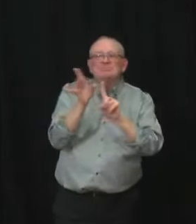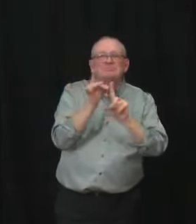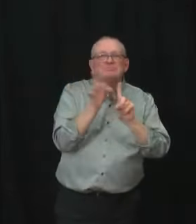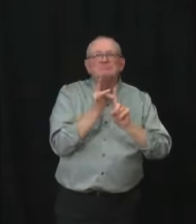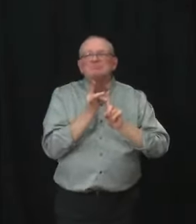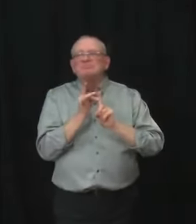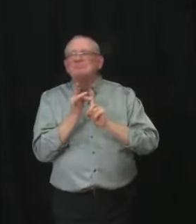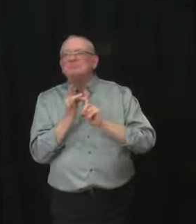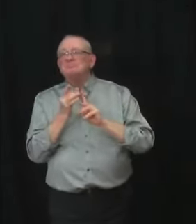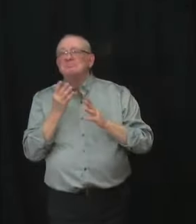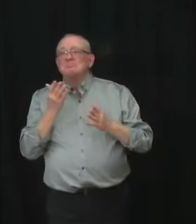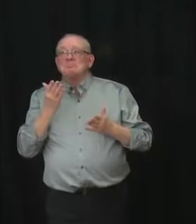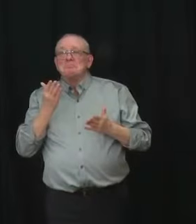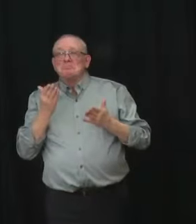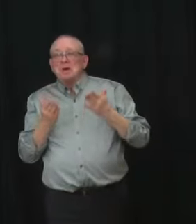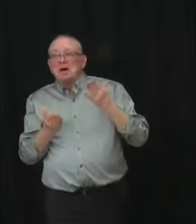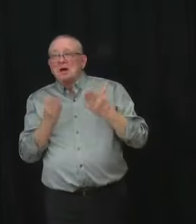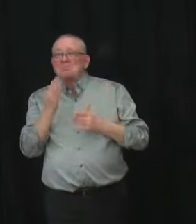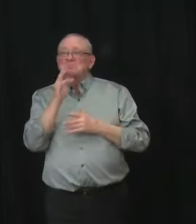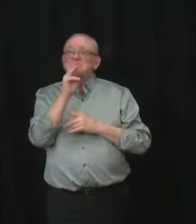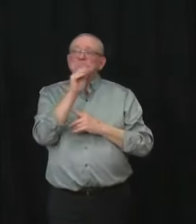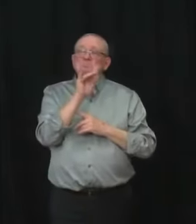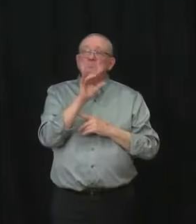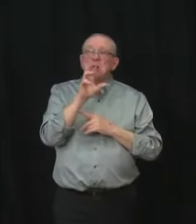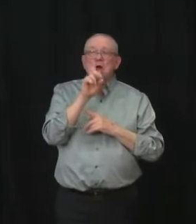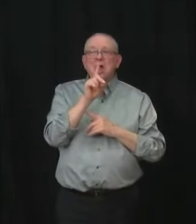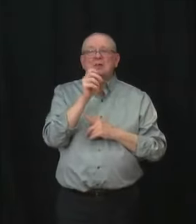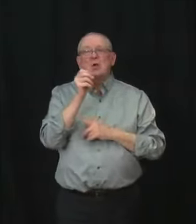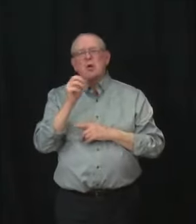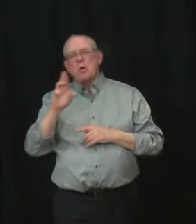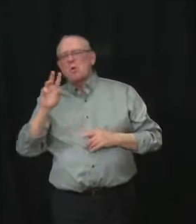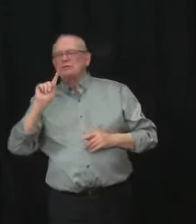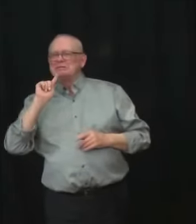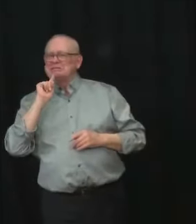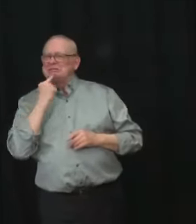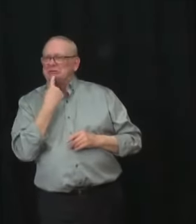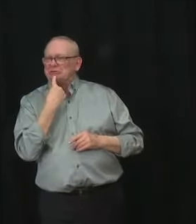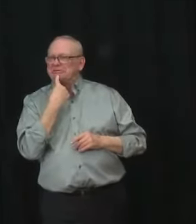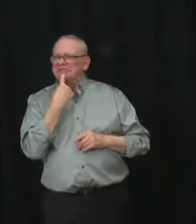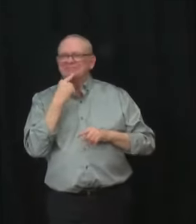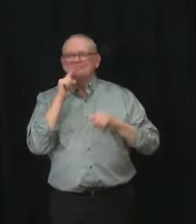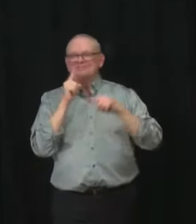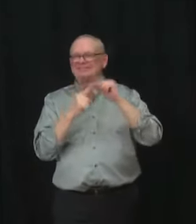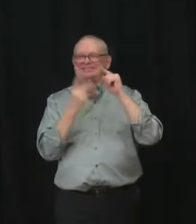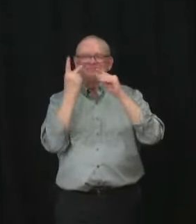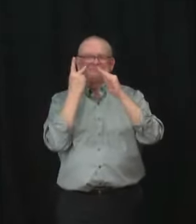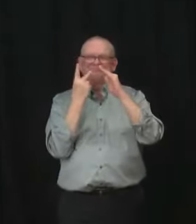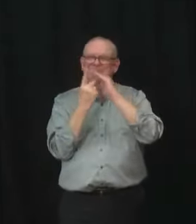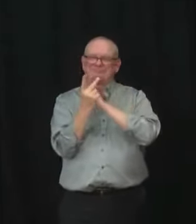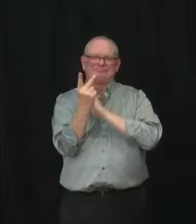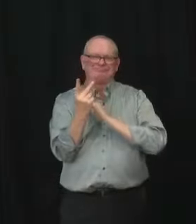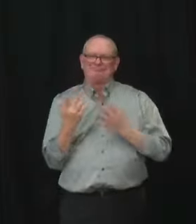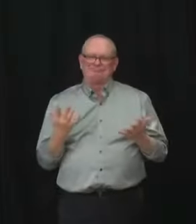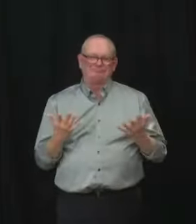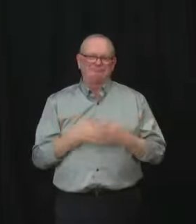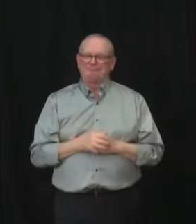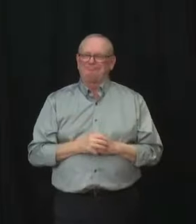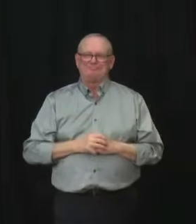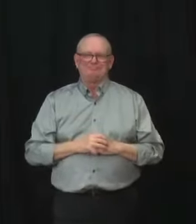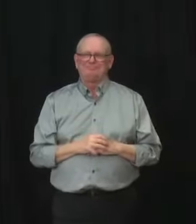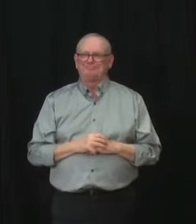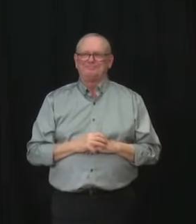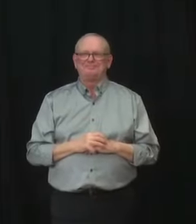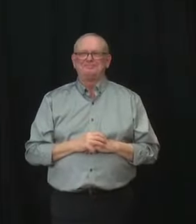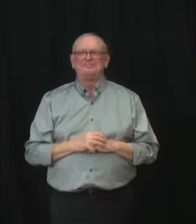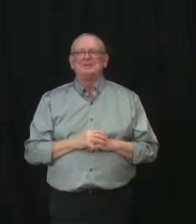week-long experience with mild symptoms, or if there's long COVID or severe symptoms that result. What we do know